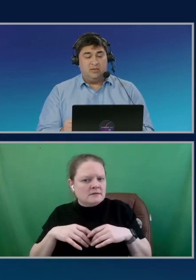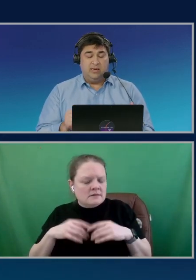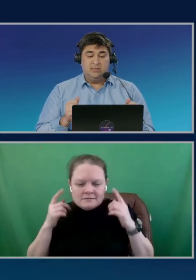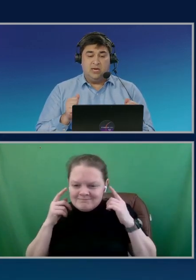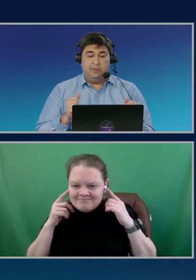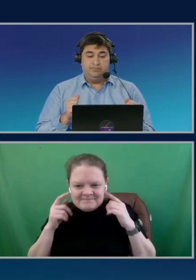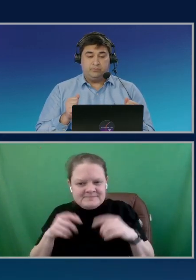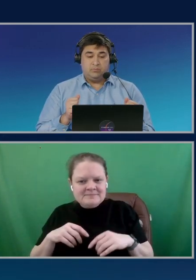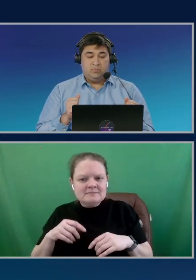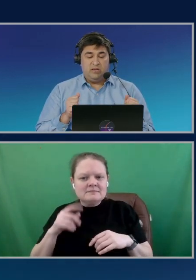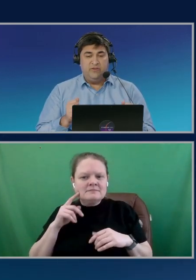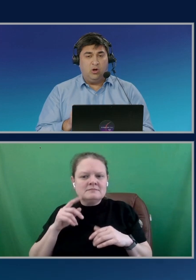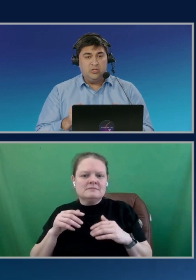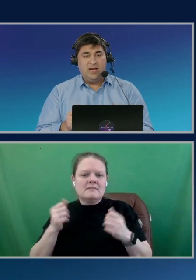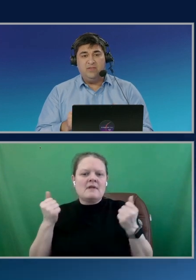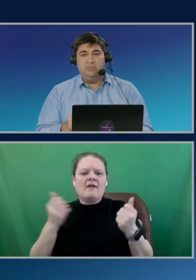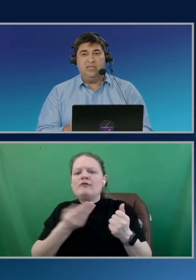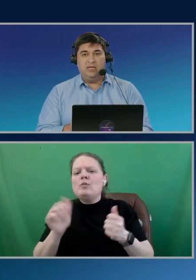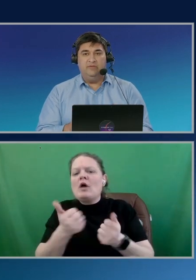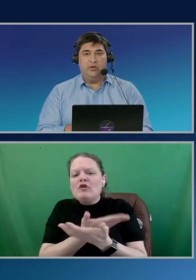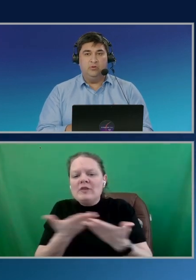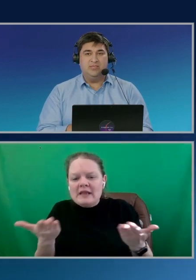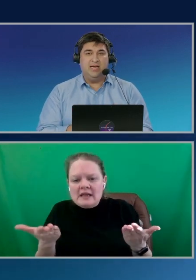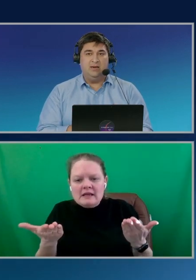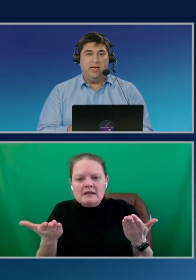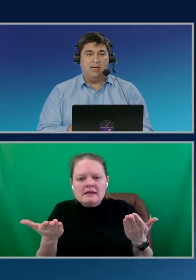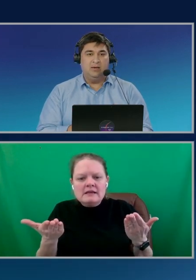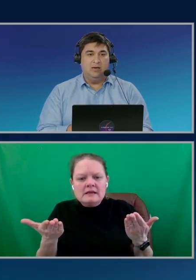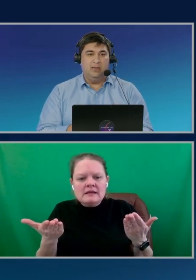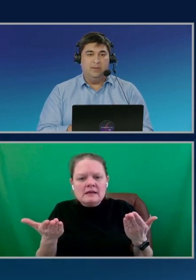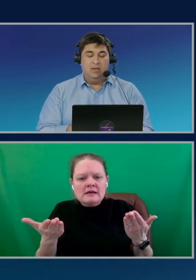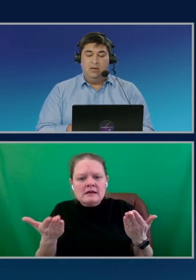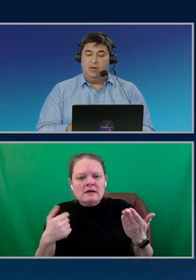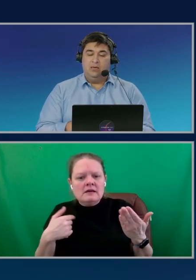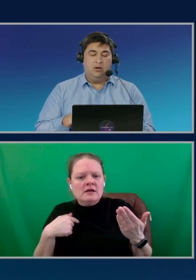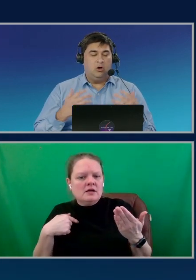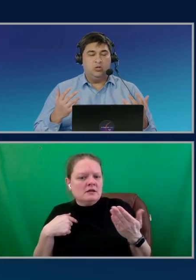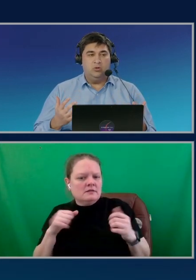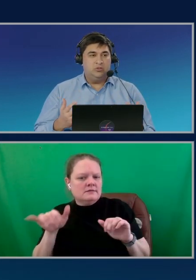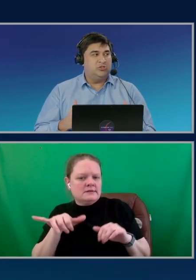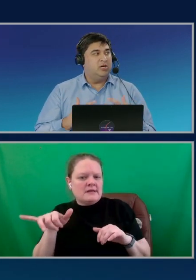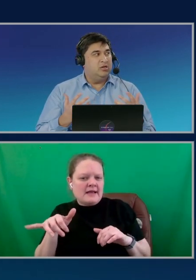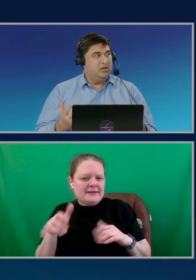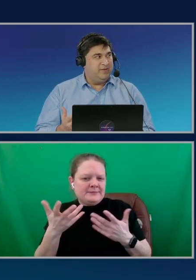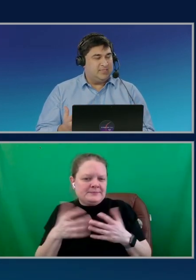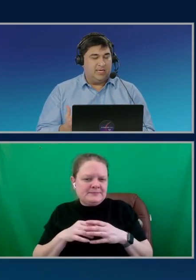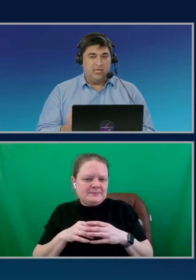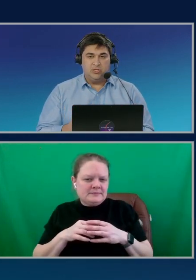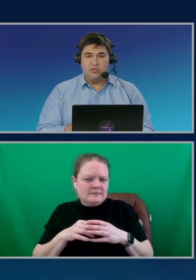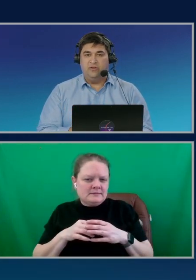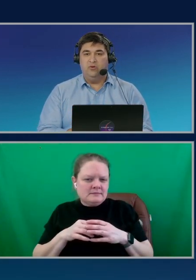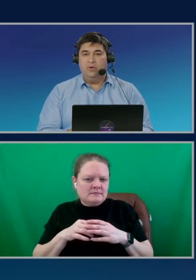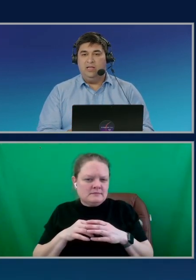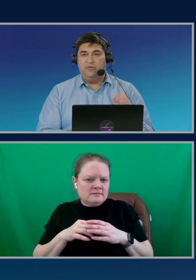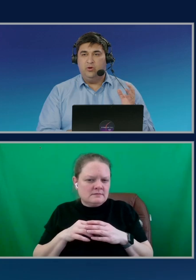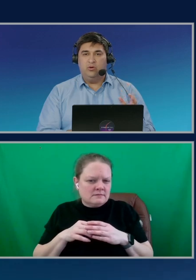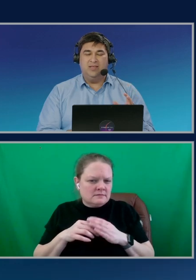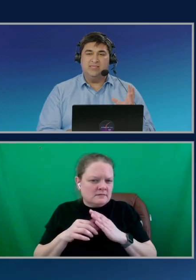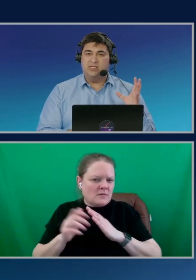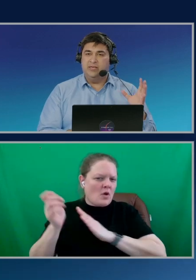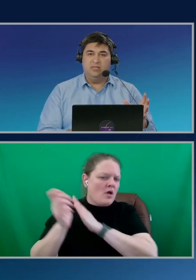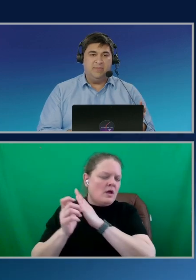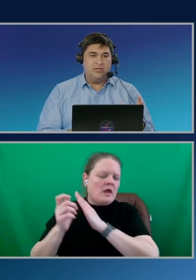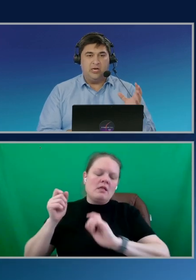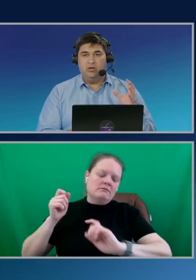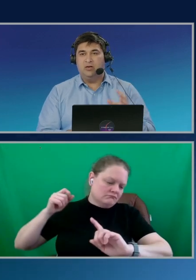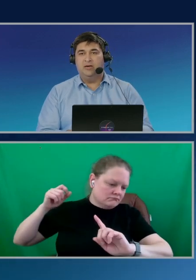a couple of other things. We also have the ability for you to set like auto trigger an investigation. So if you will, if you know